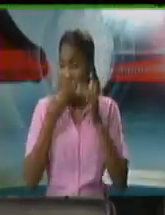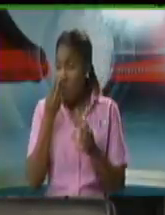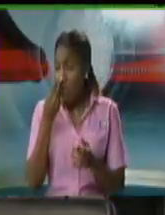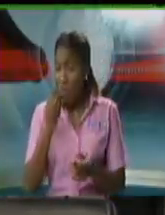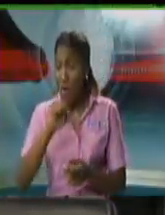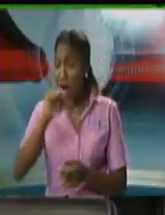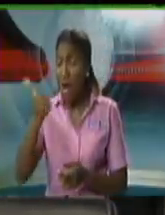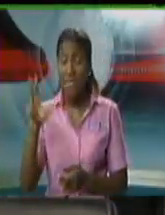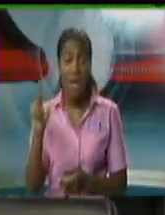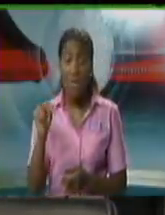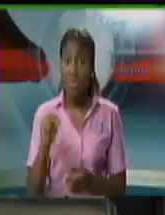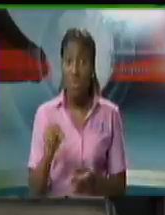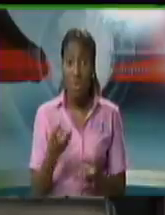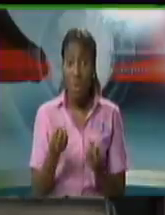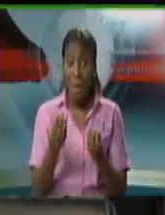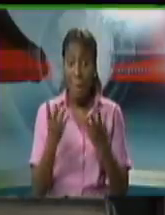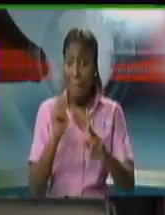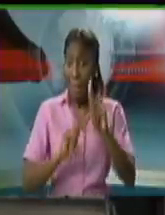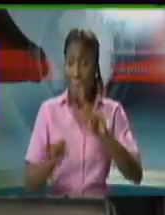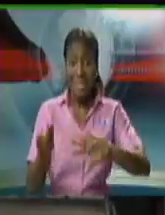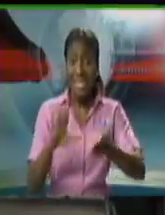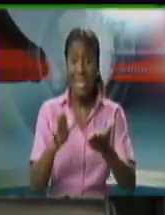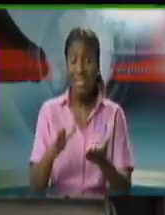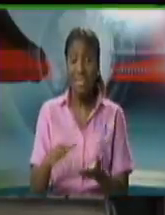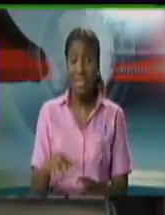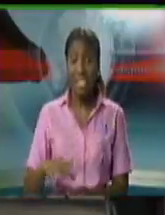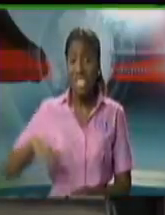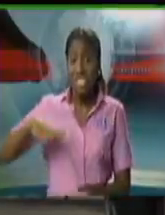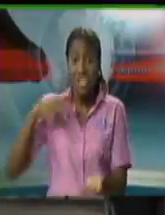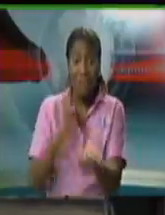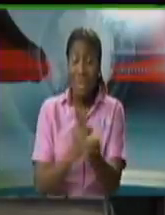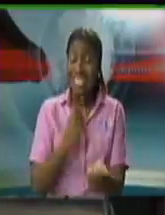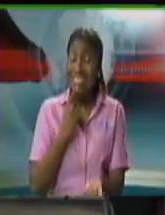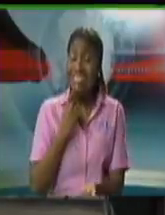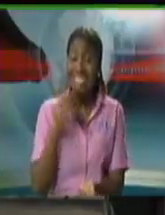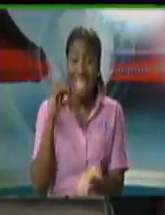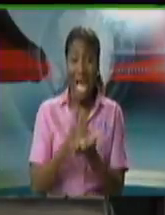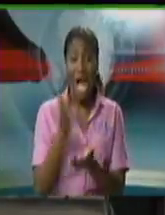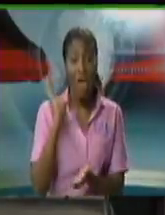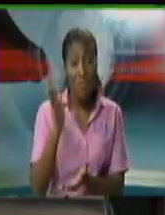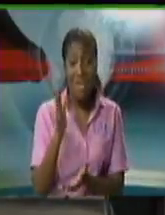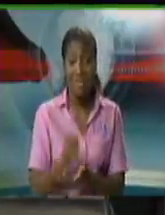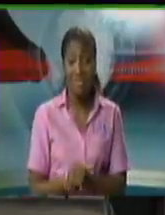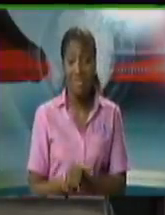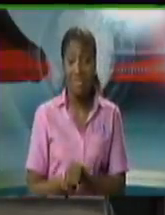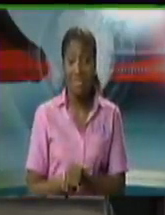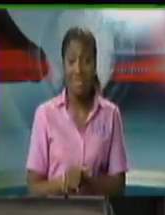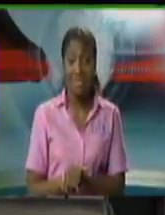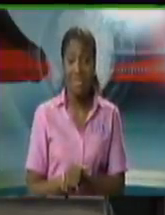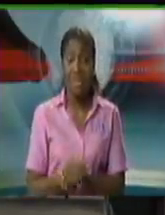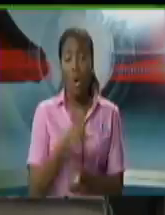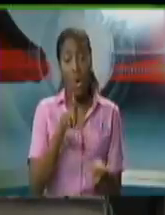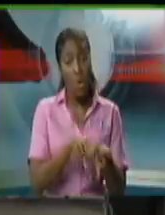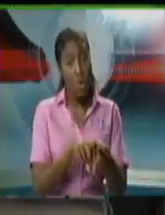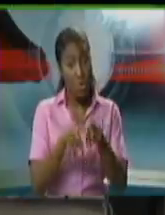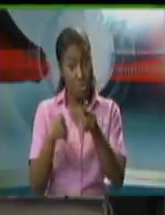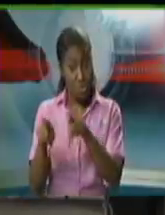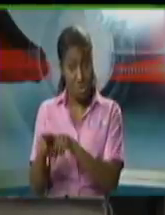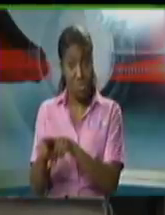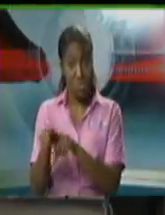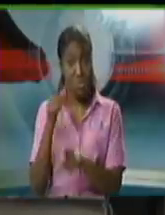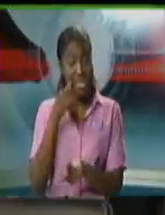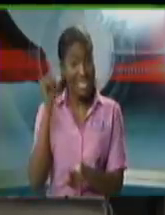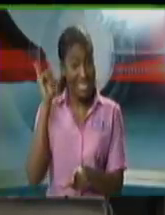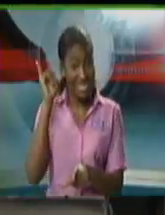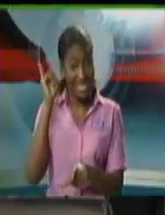viral illness he is on the record as stating that yesterday he is also on the record as stating as far